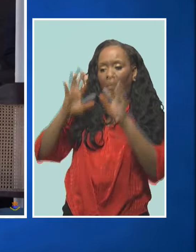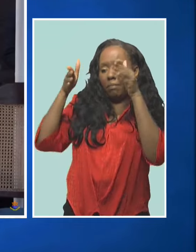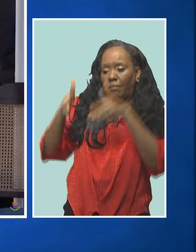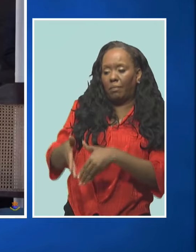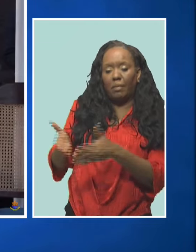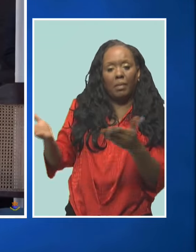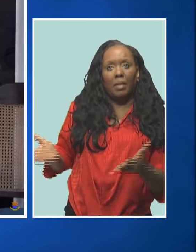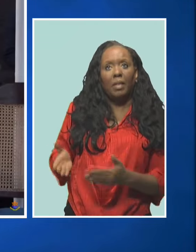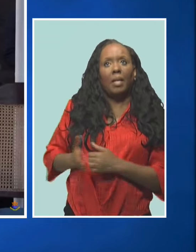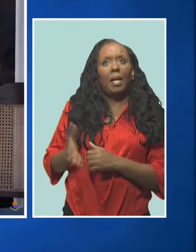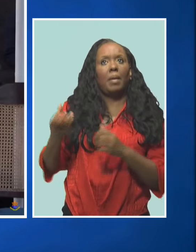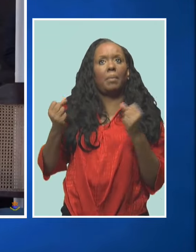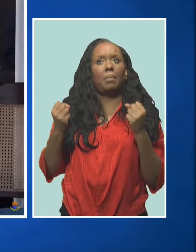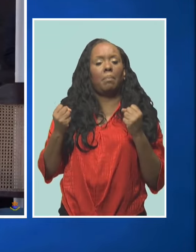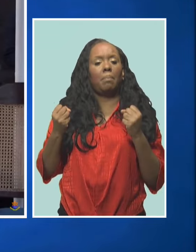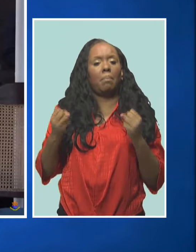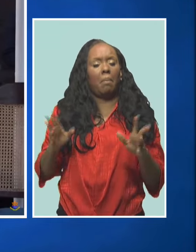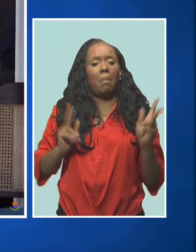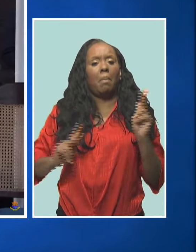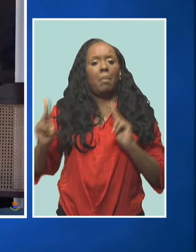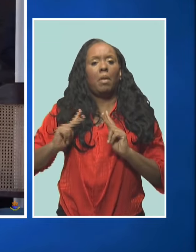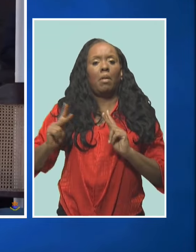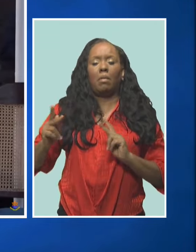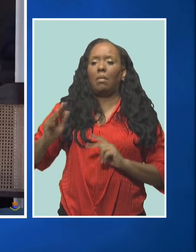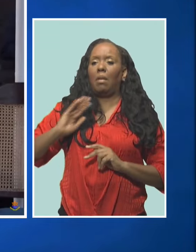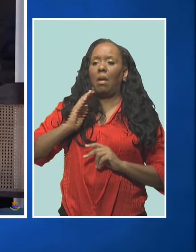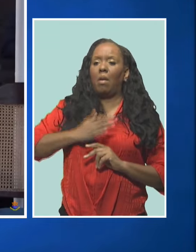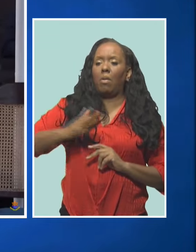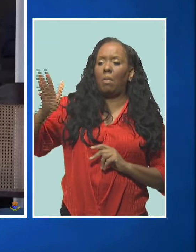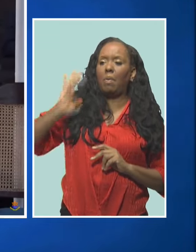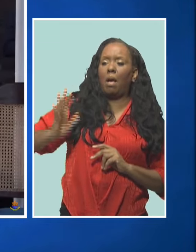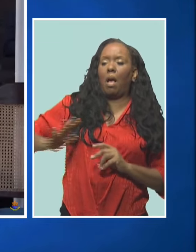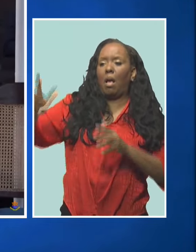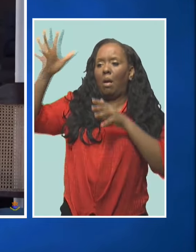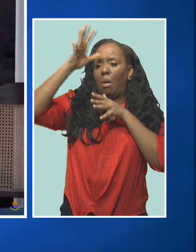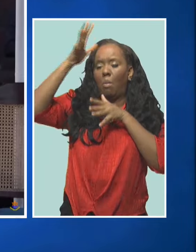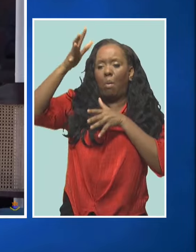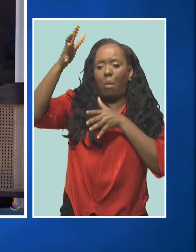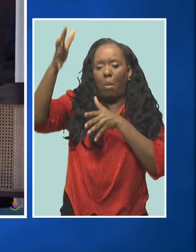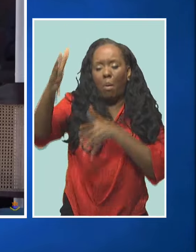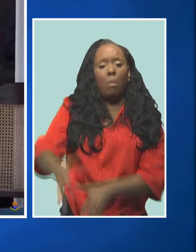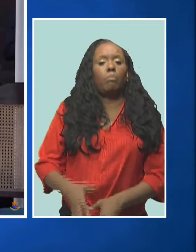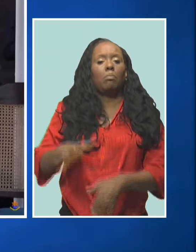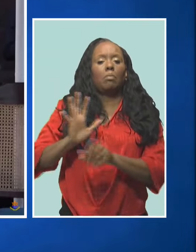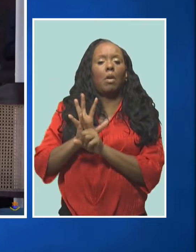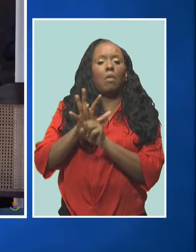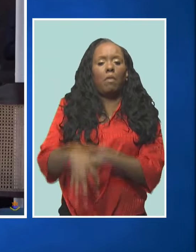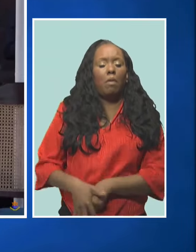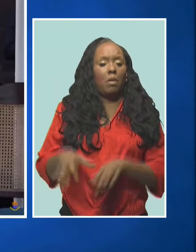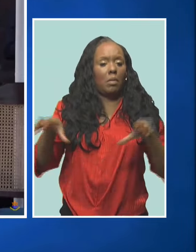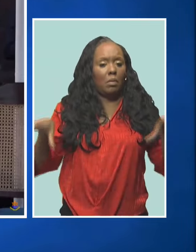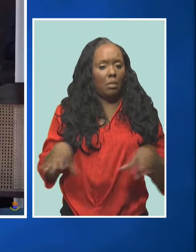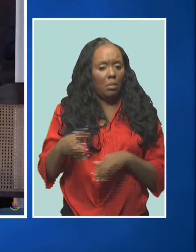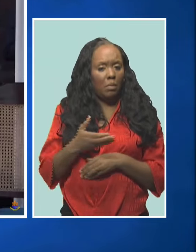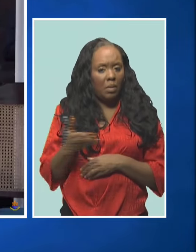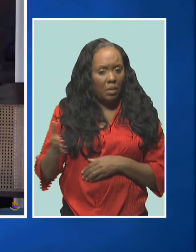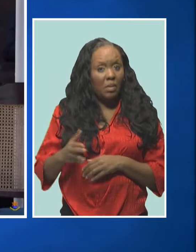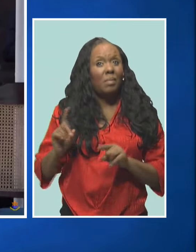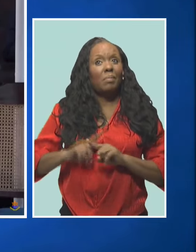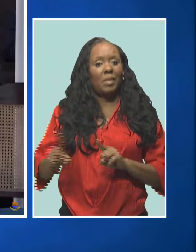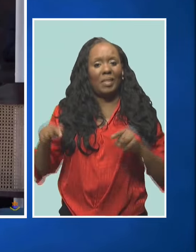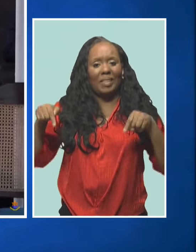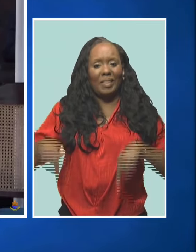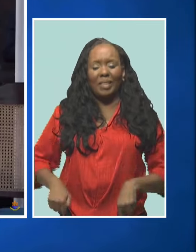taken to many of our ancestors who were forced to do things against their will. So that there is no doubt